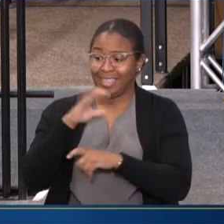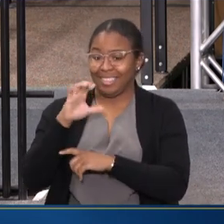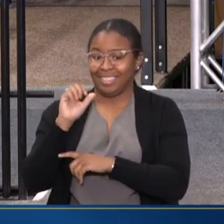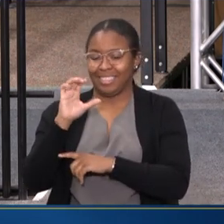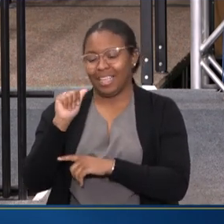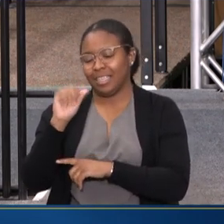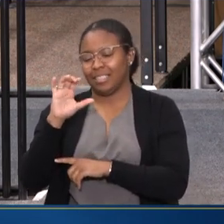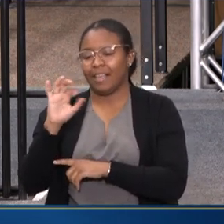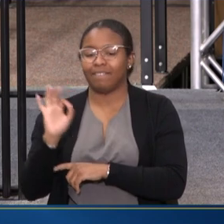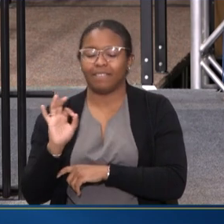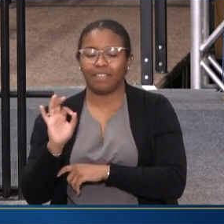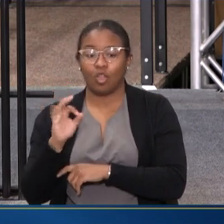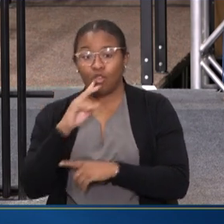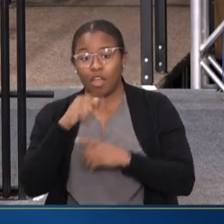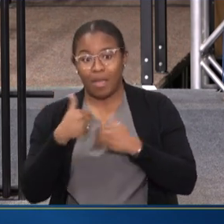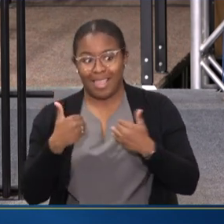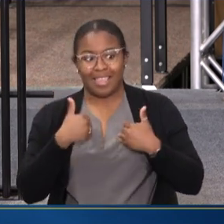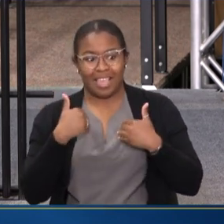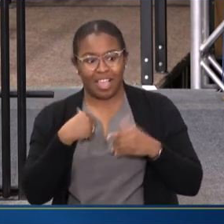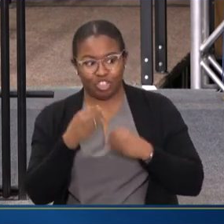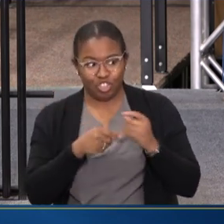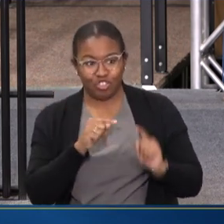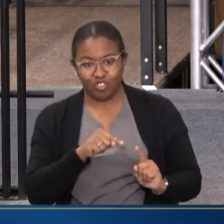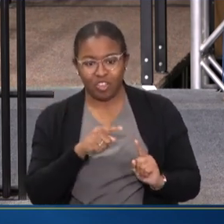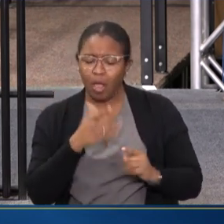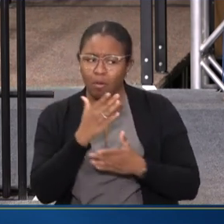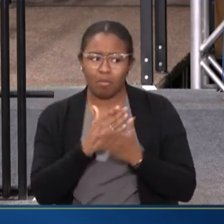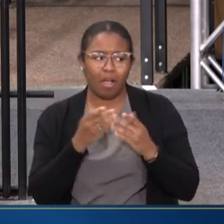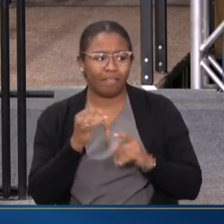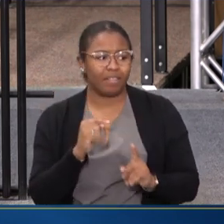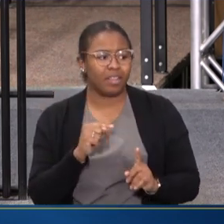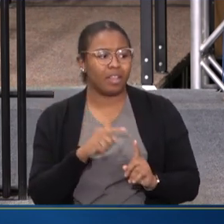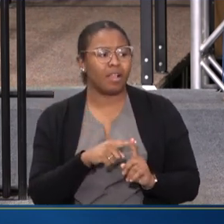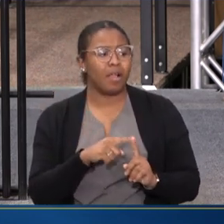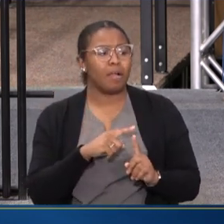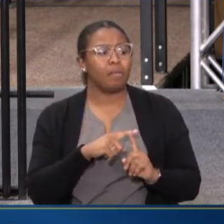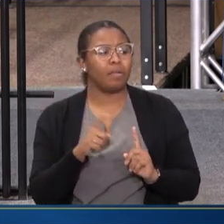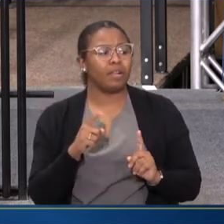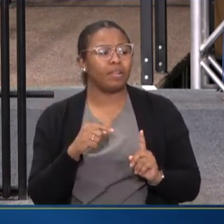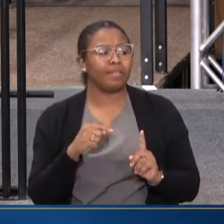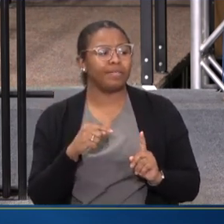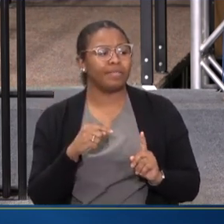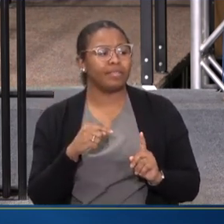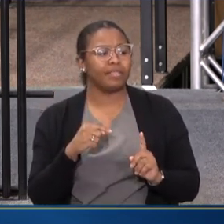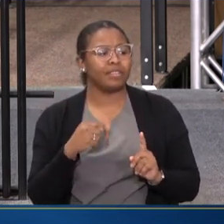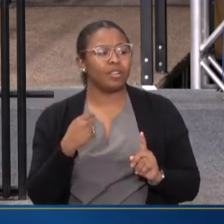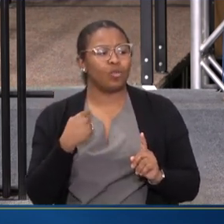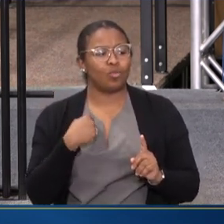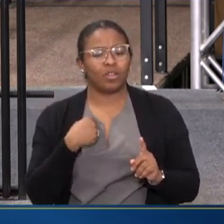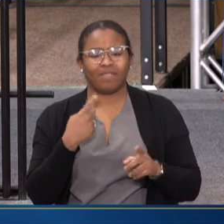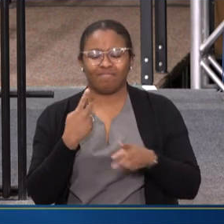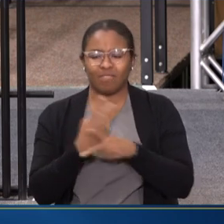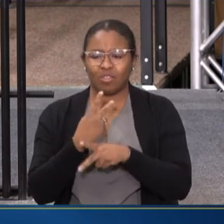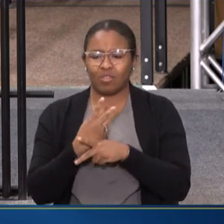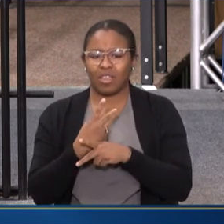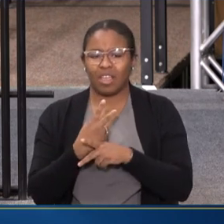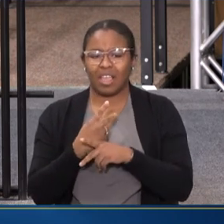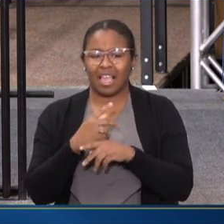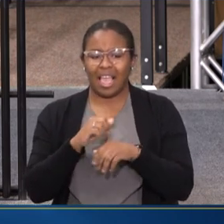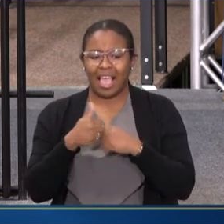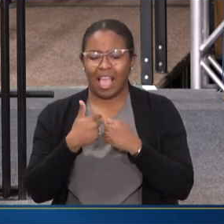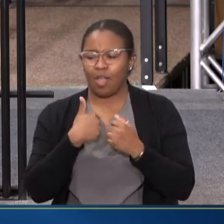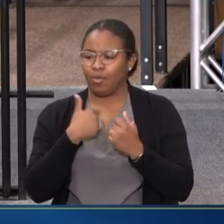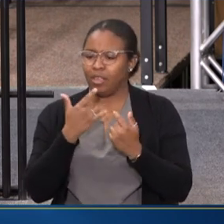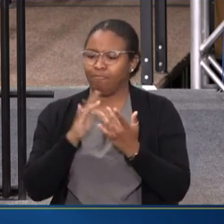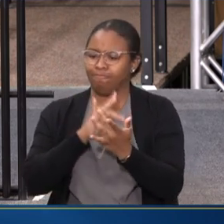WE TALKED A LOT ABOUT THE YOUNGER GENERATION, I THINK THAT'S PART OF IT. WE'VE BEEN TRYING TO FIGURE OUT HOW DO WE REACH PARENTS